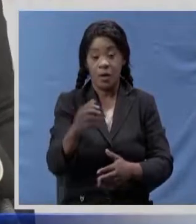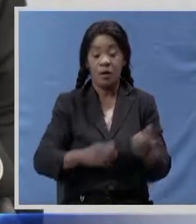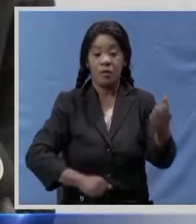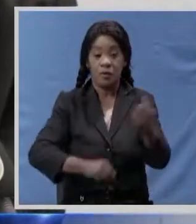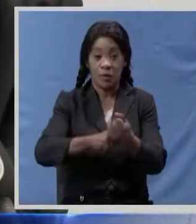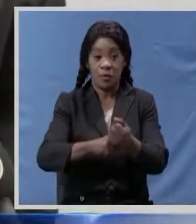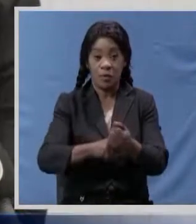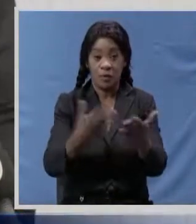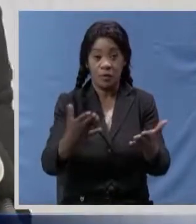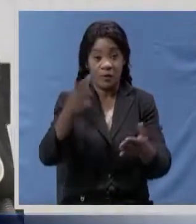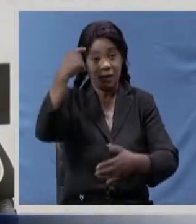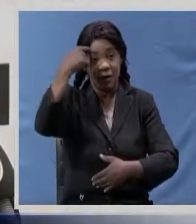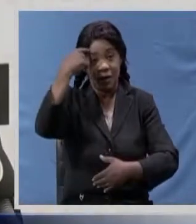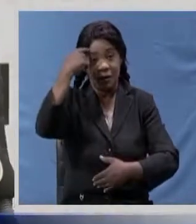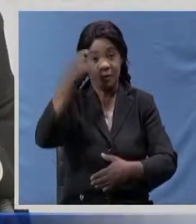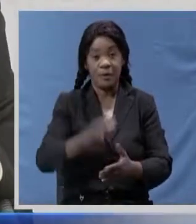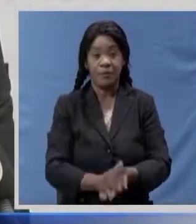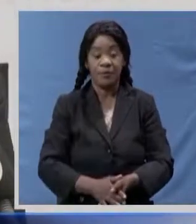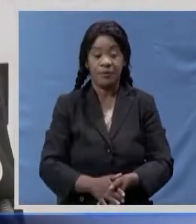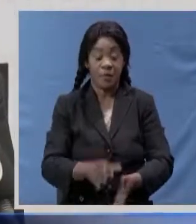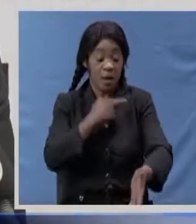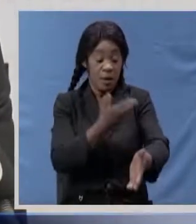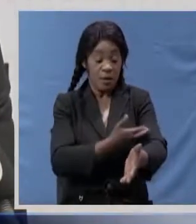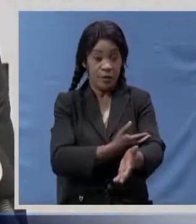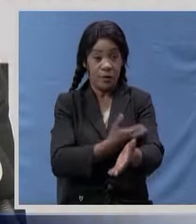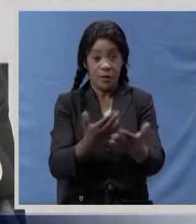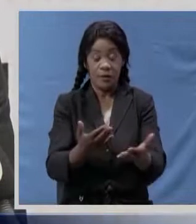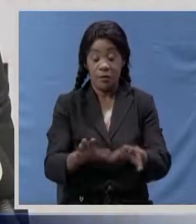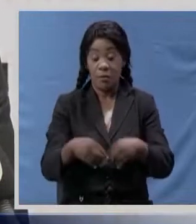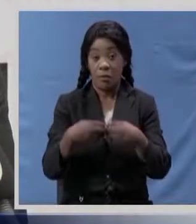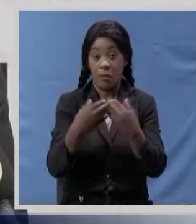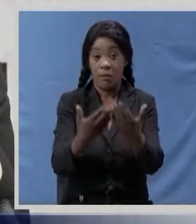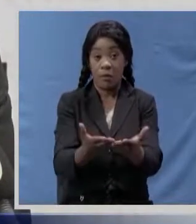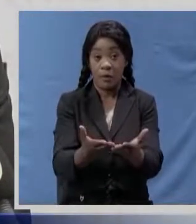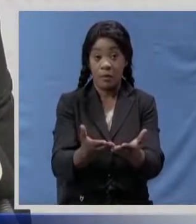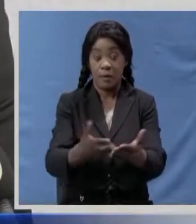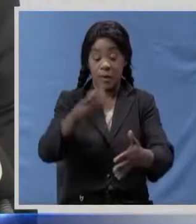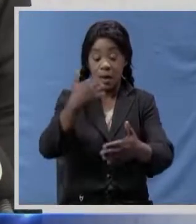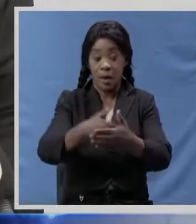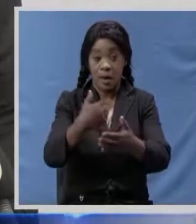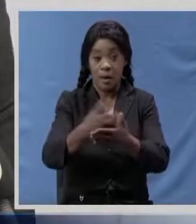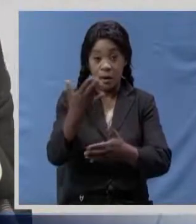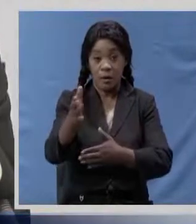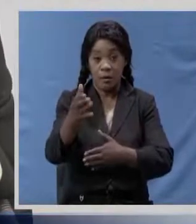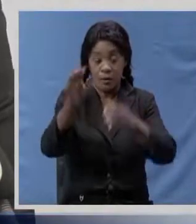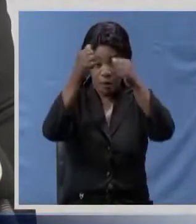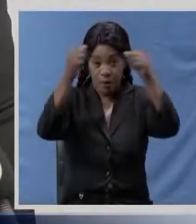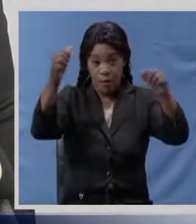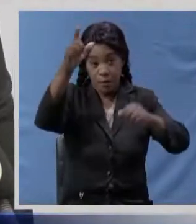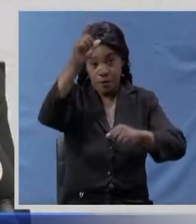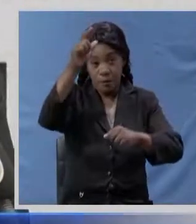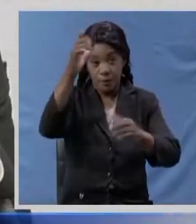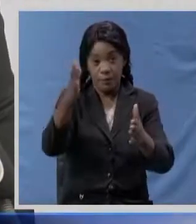government in the distribution of the resources for barrack on the letter from his excellence the president is that barrack